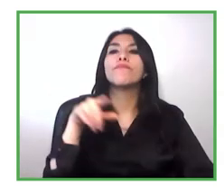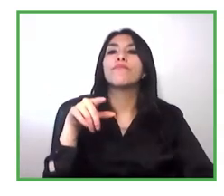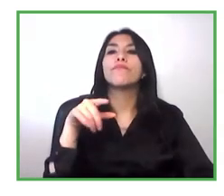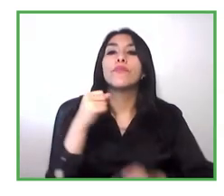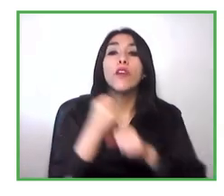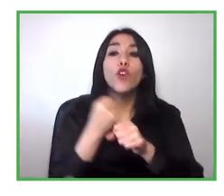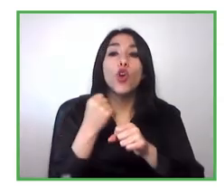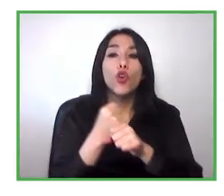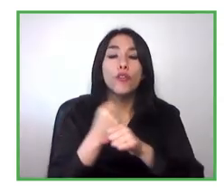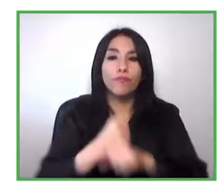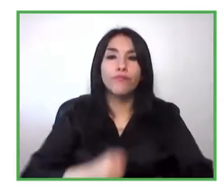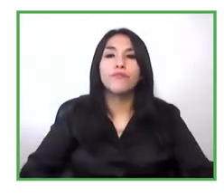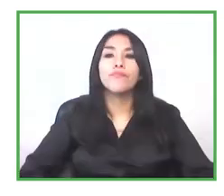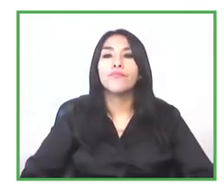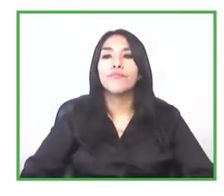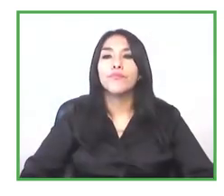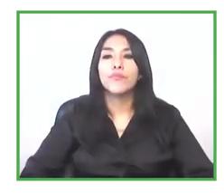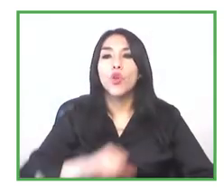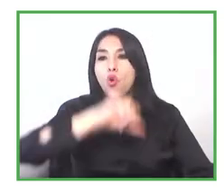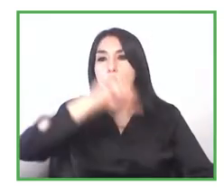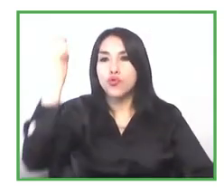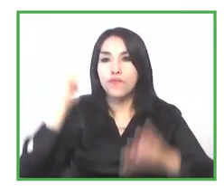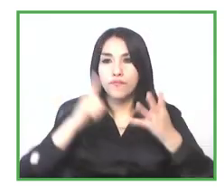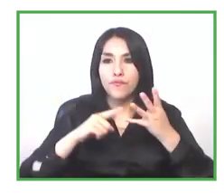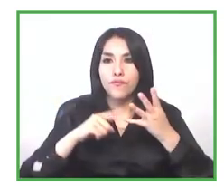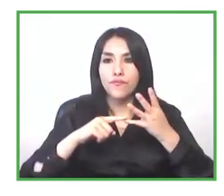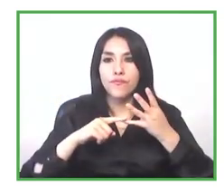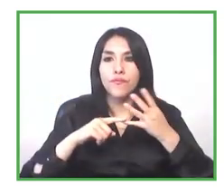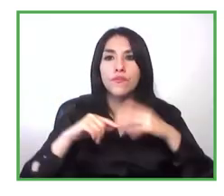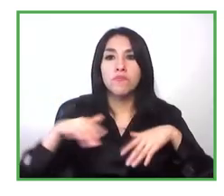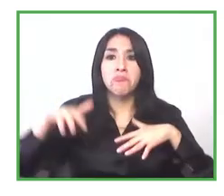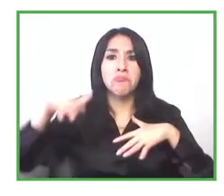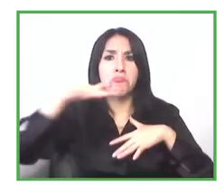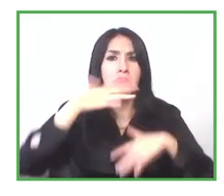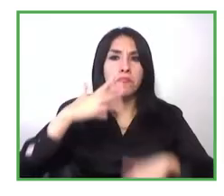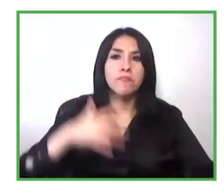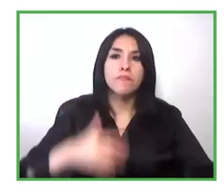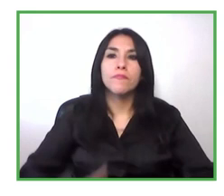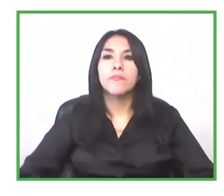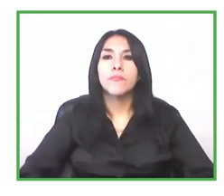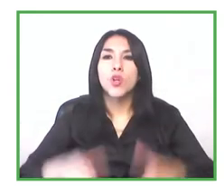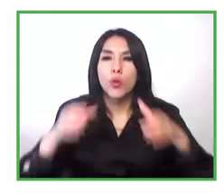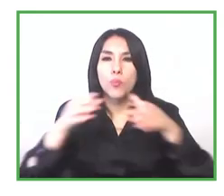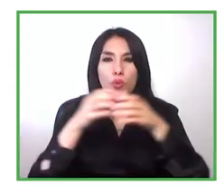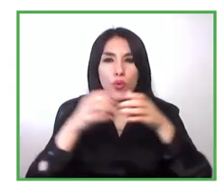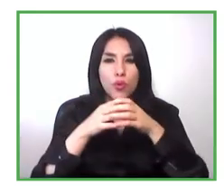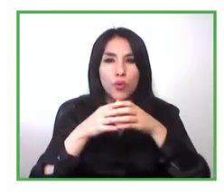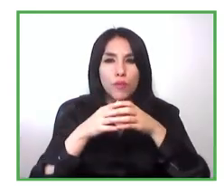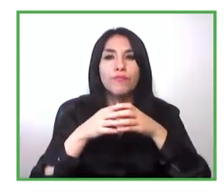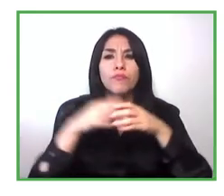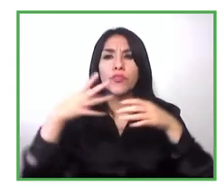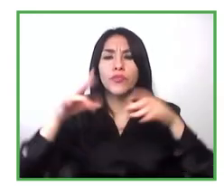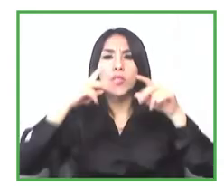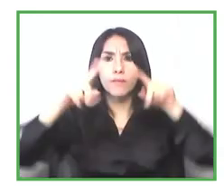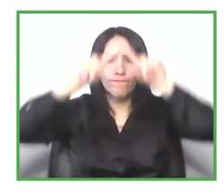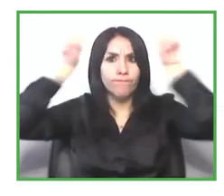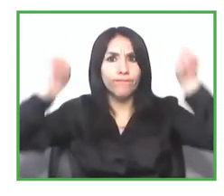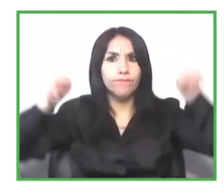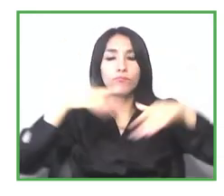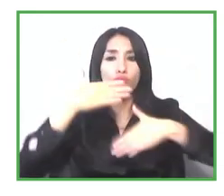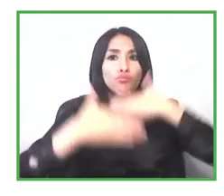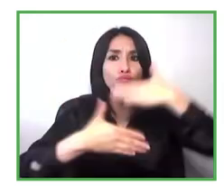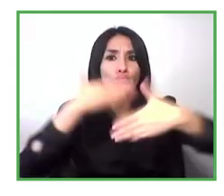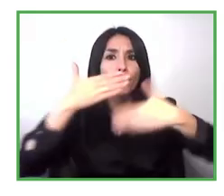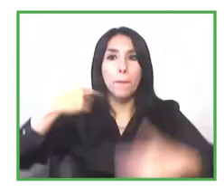finally the ecosystem as Colombia we've seen progress there are organizations in the public sector and the national government